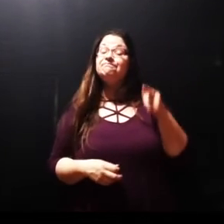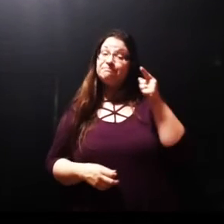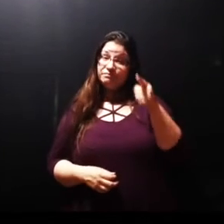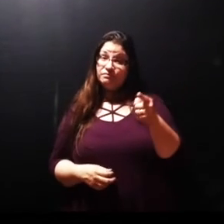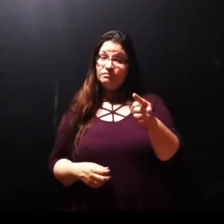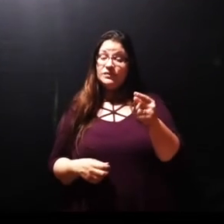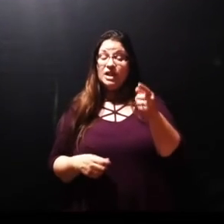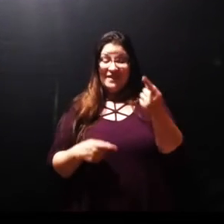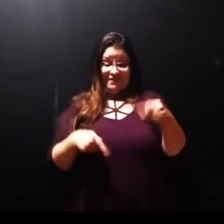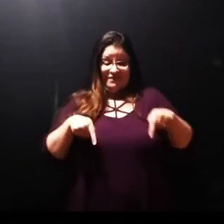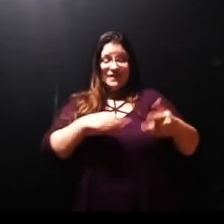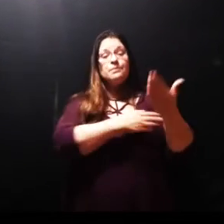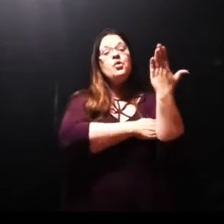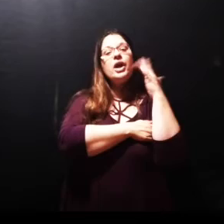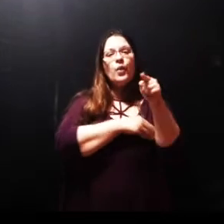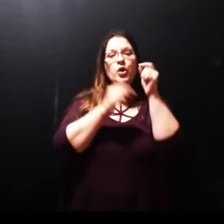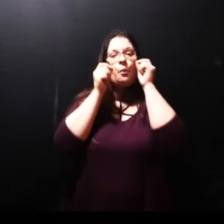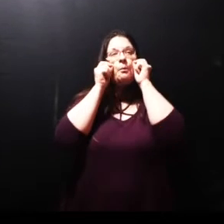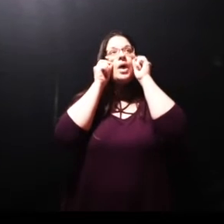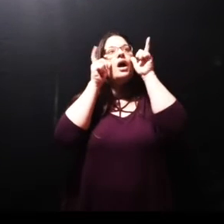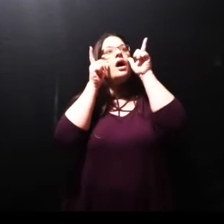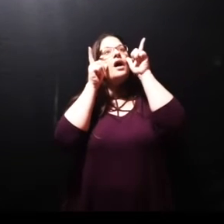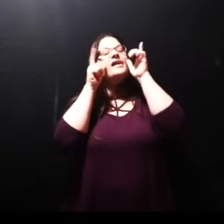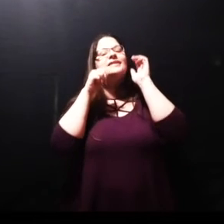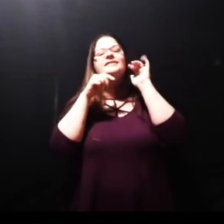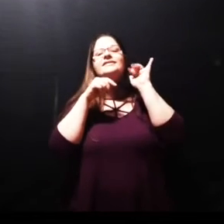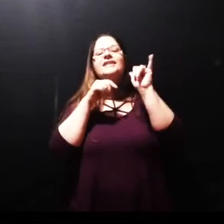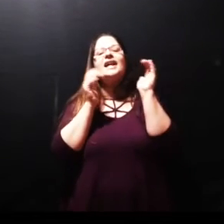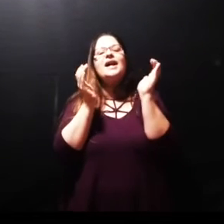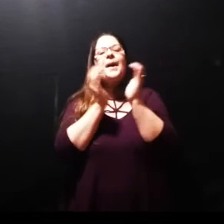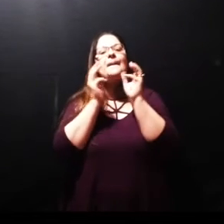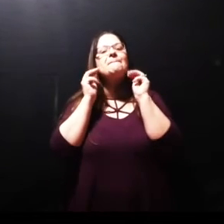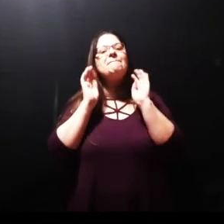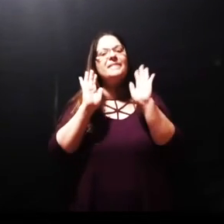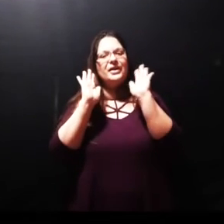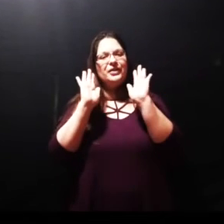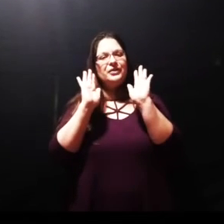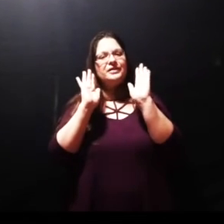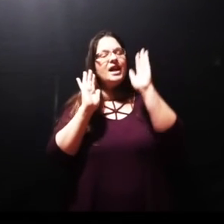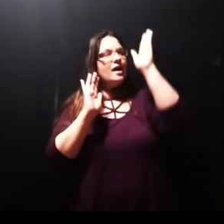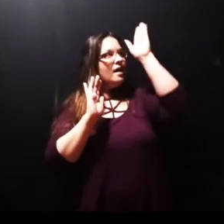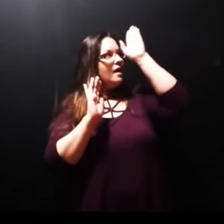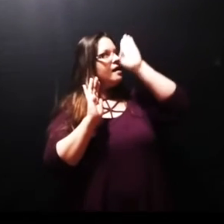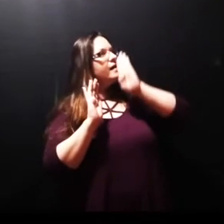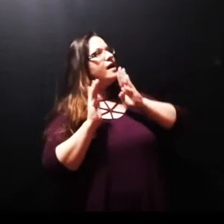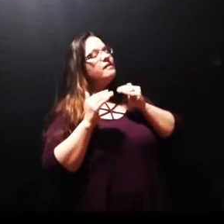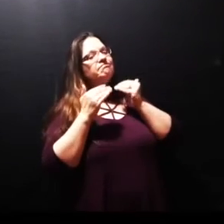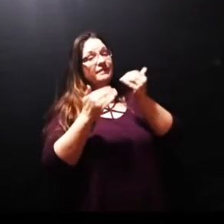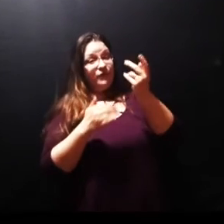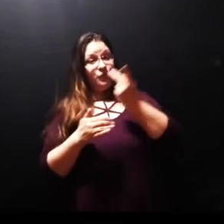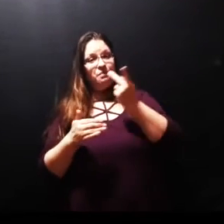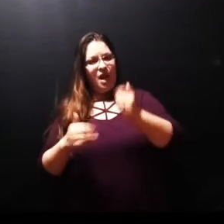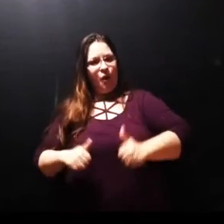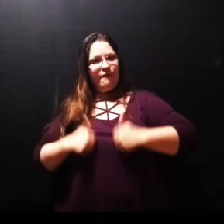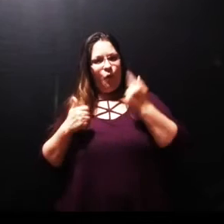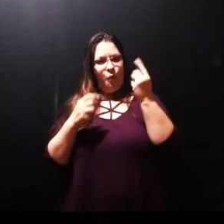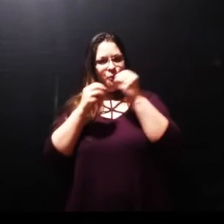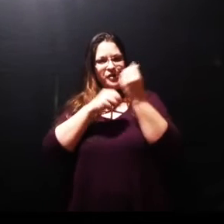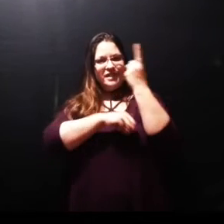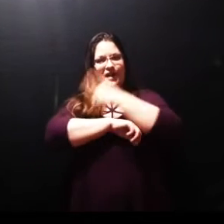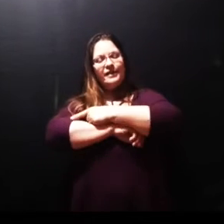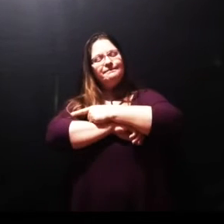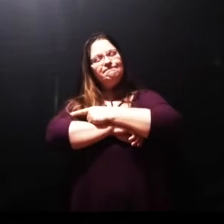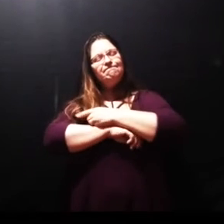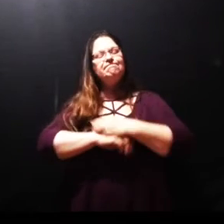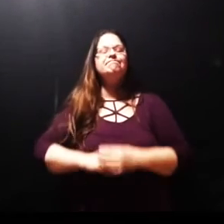and got out of your bed there was a little miracle of God right there because God gave you and me another day but